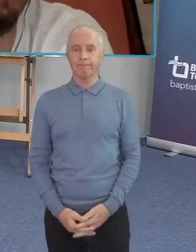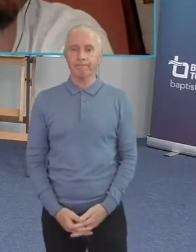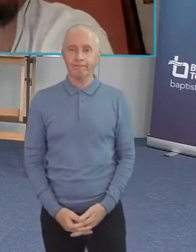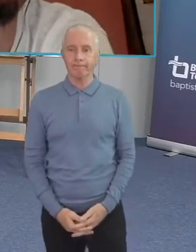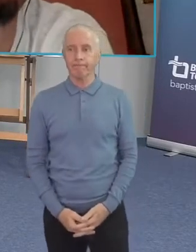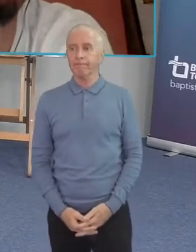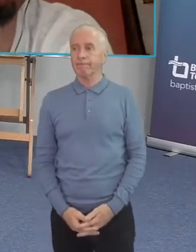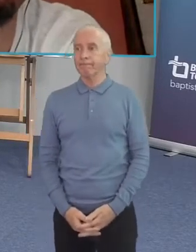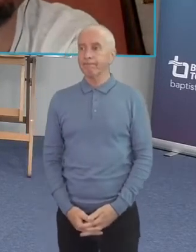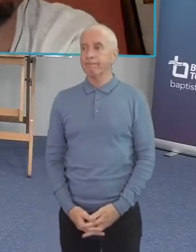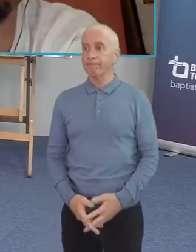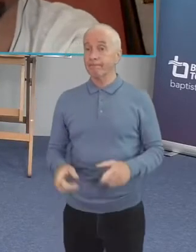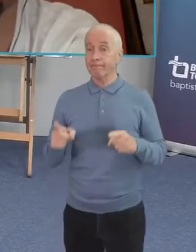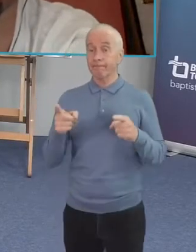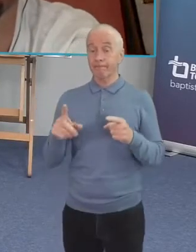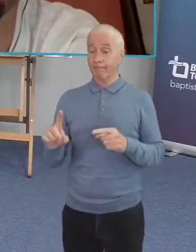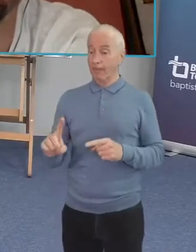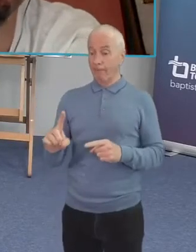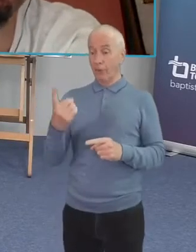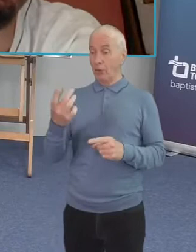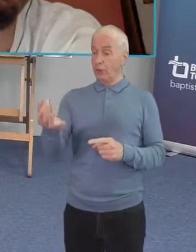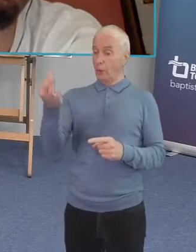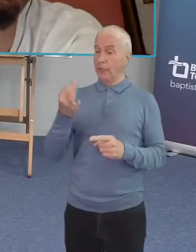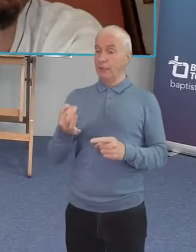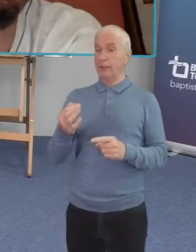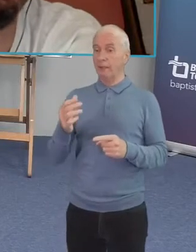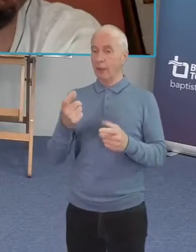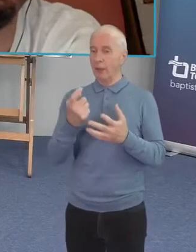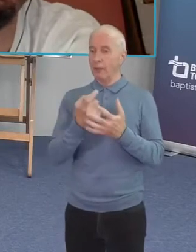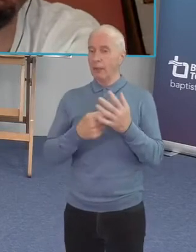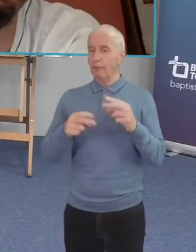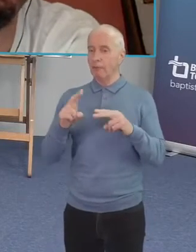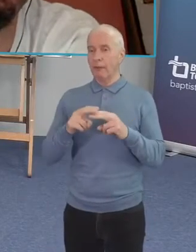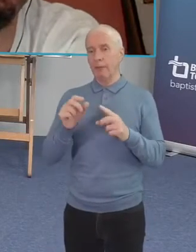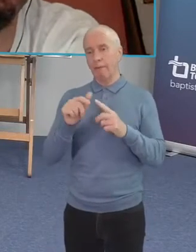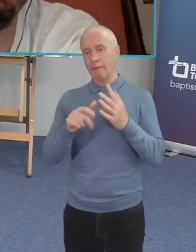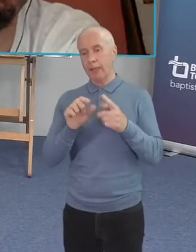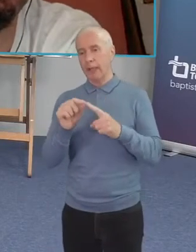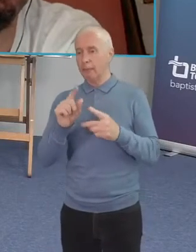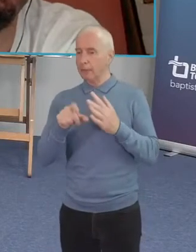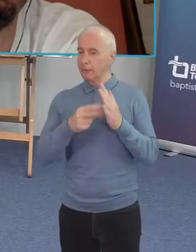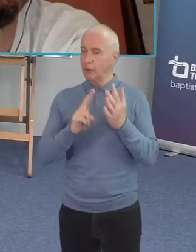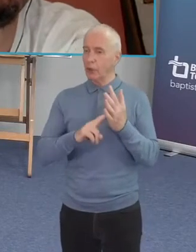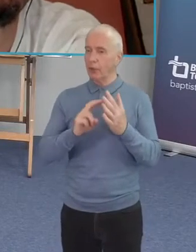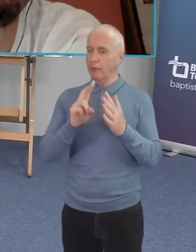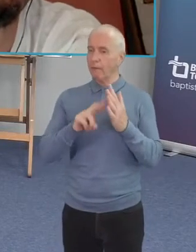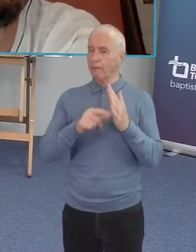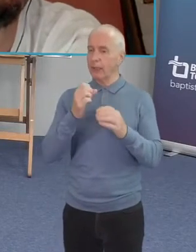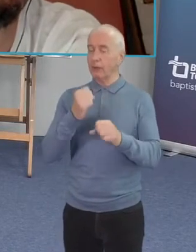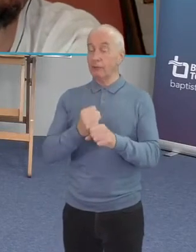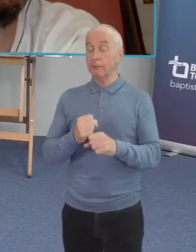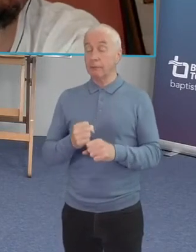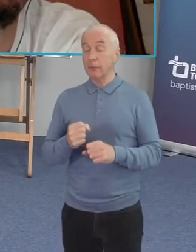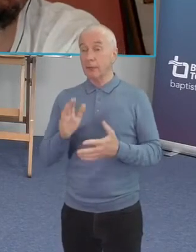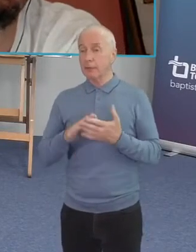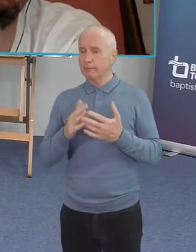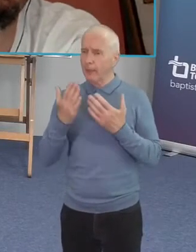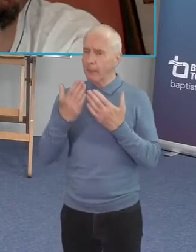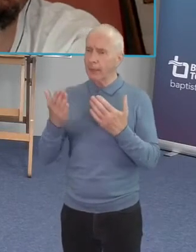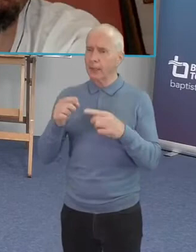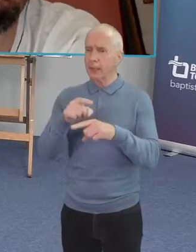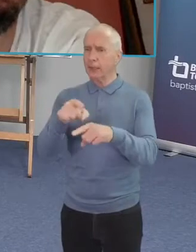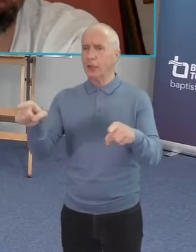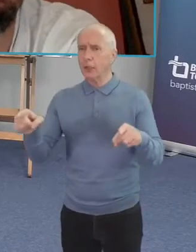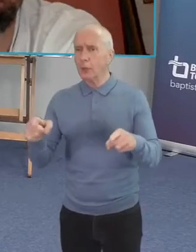right shane here we go the first one here from reverend philip john vickery please can you tell us something about